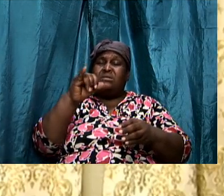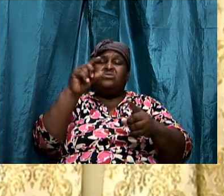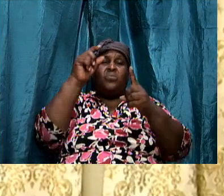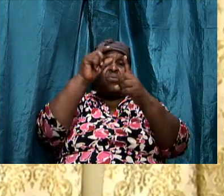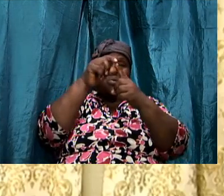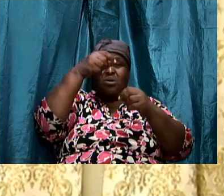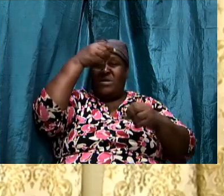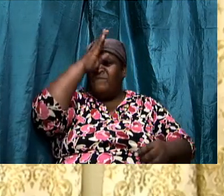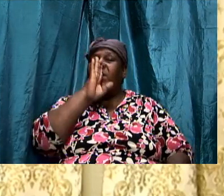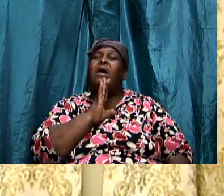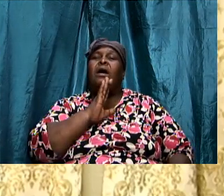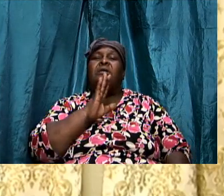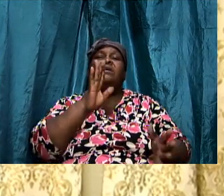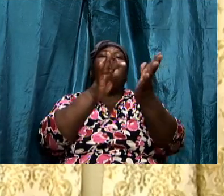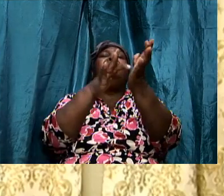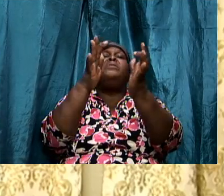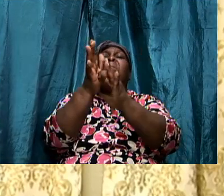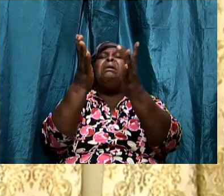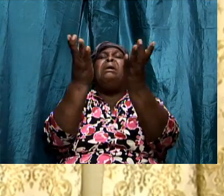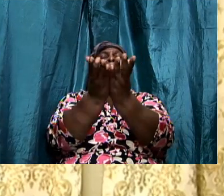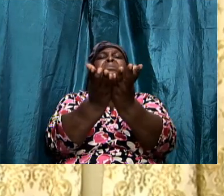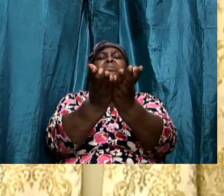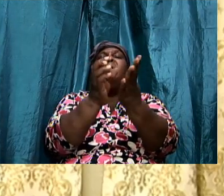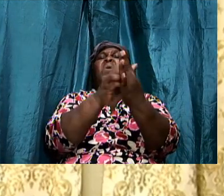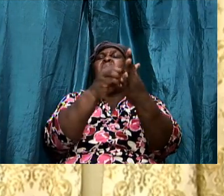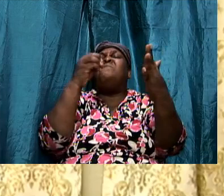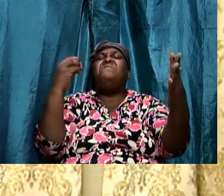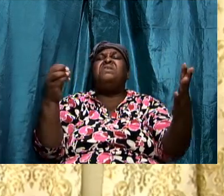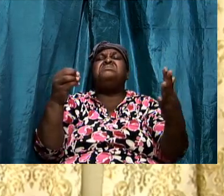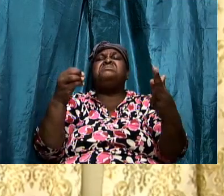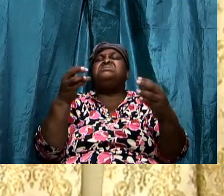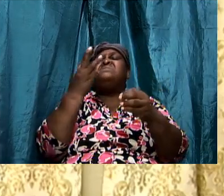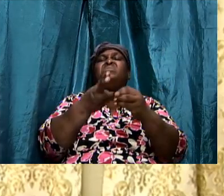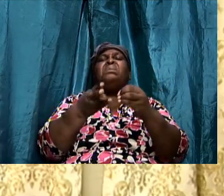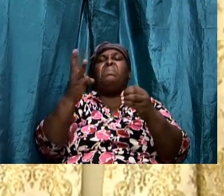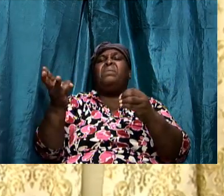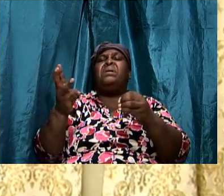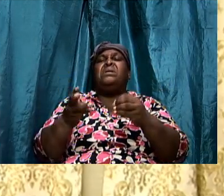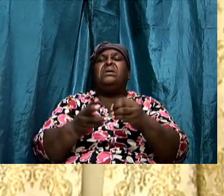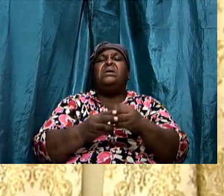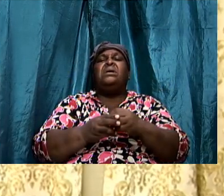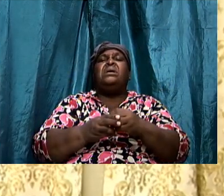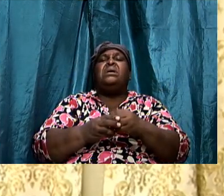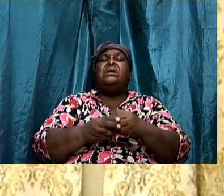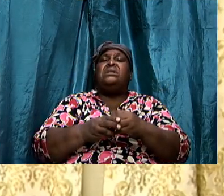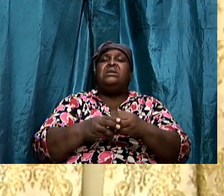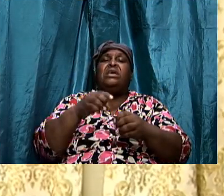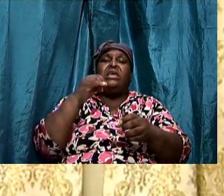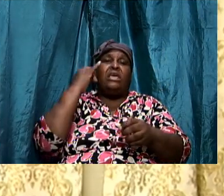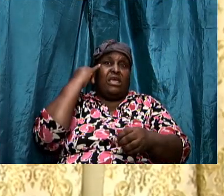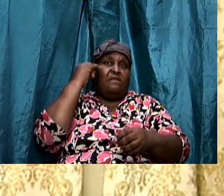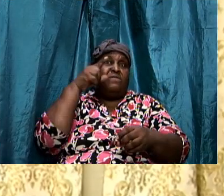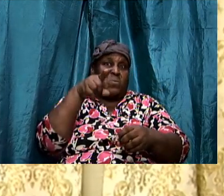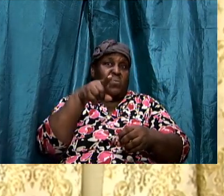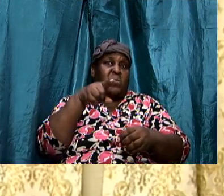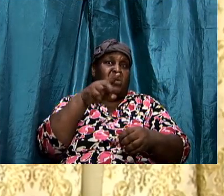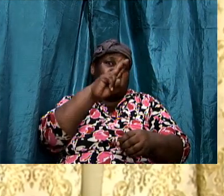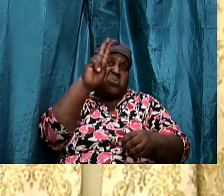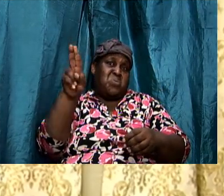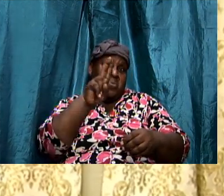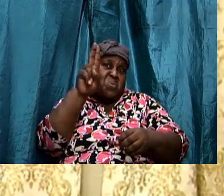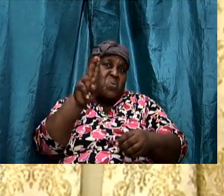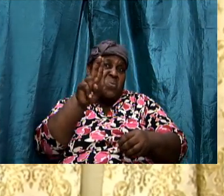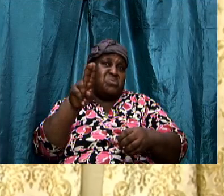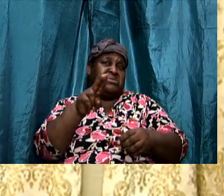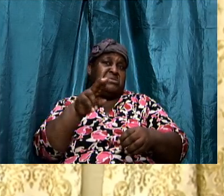offensive instrument. And if you are going to duke or push it into the